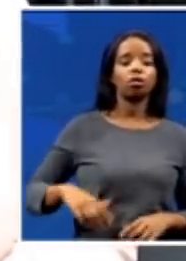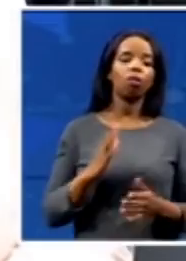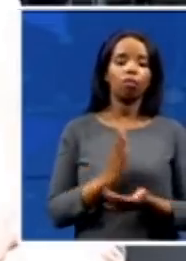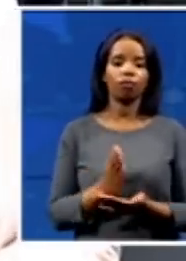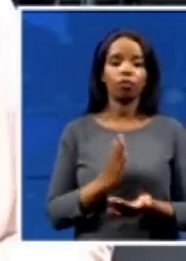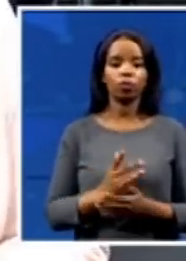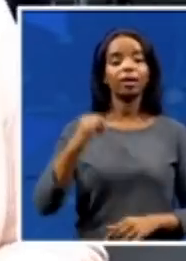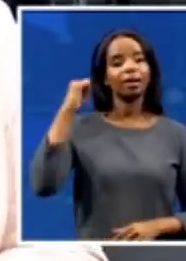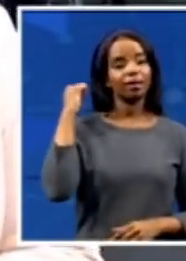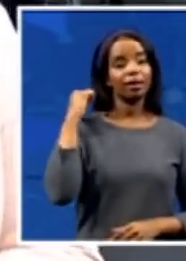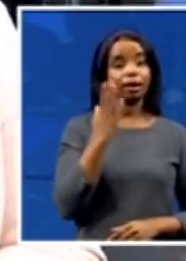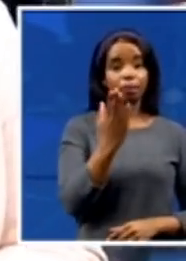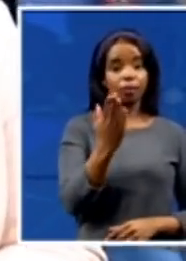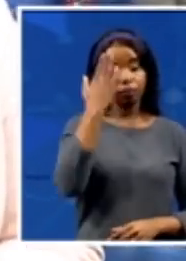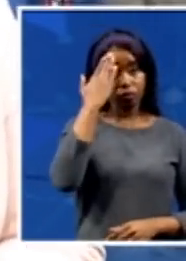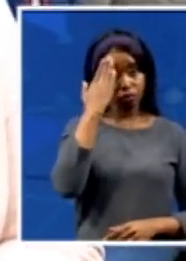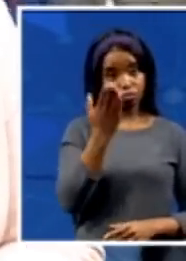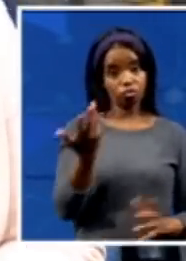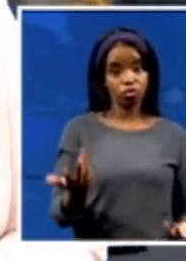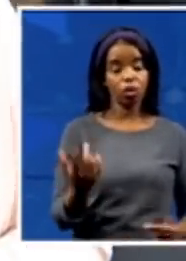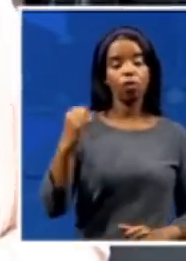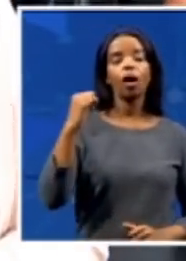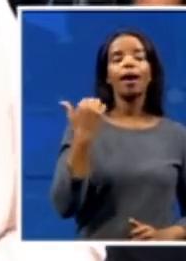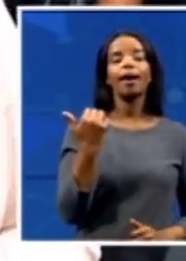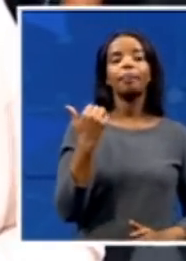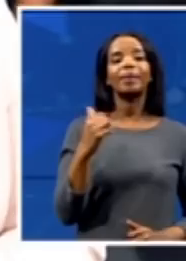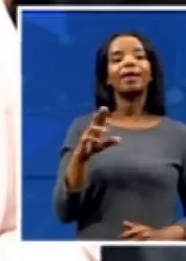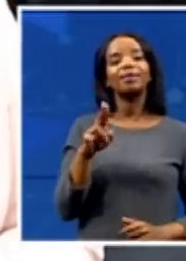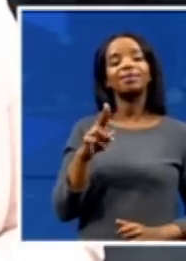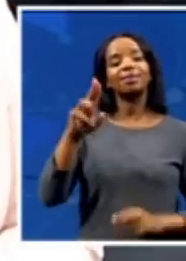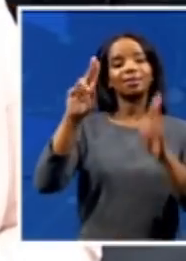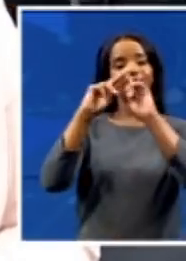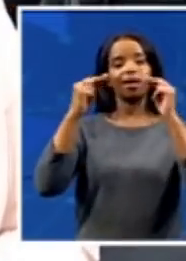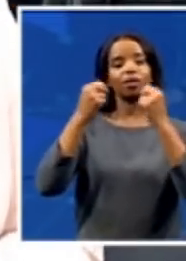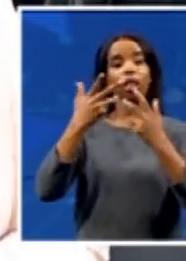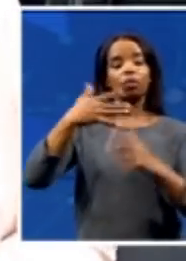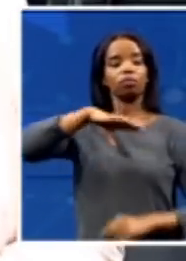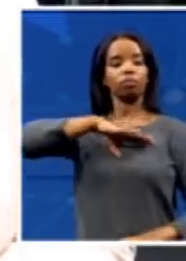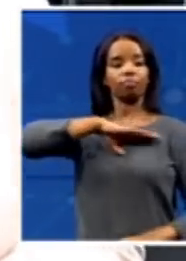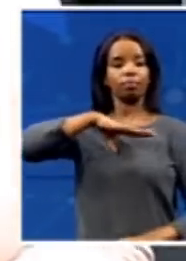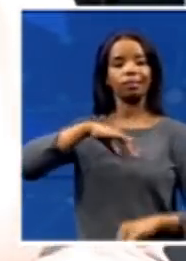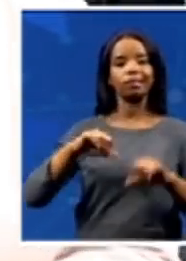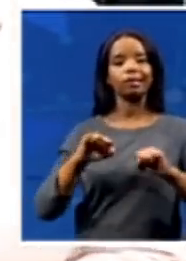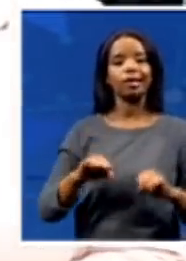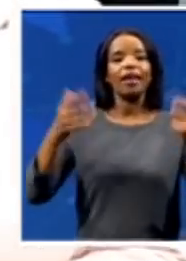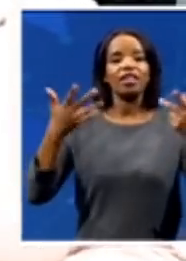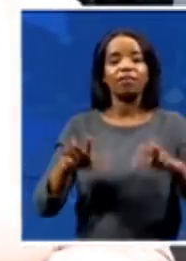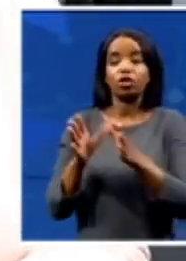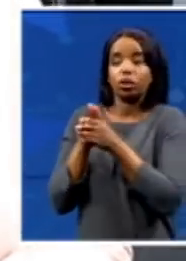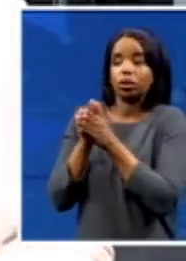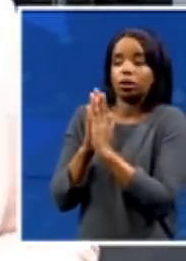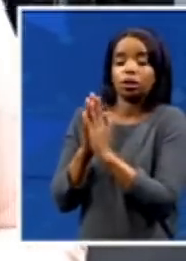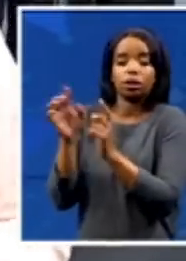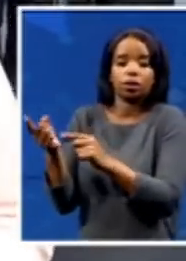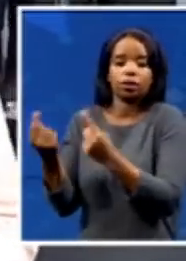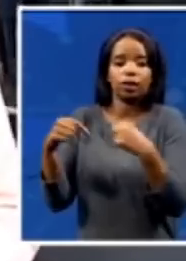African National Defense Force had been called to come in and assist. And the premier also,